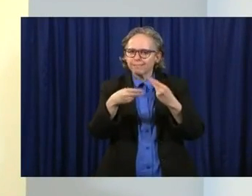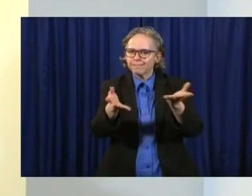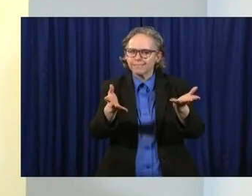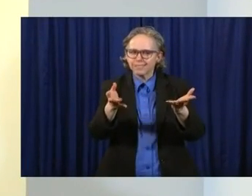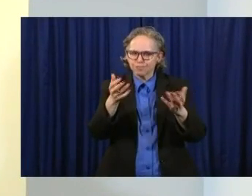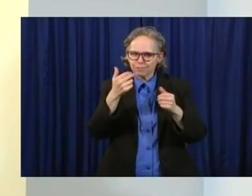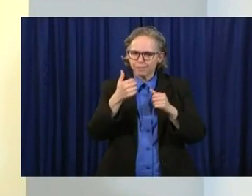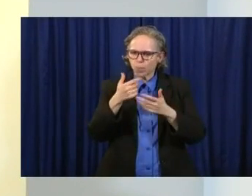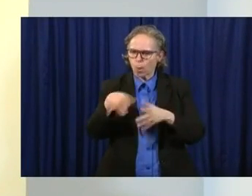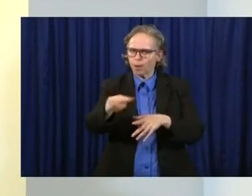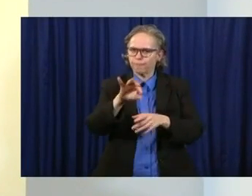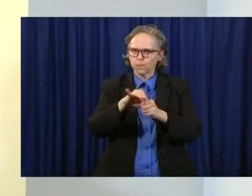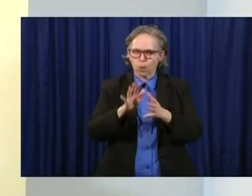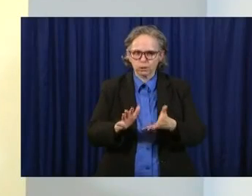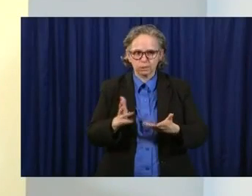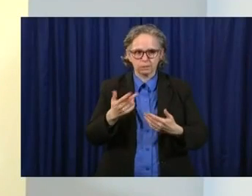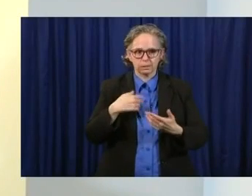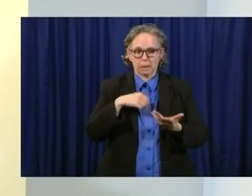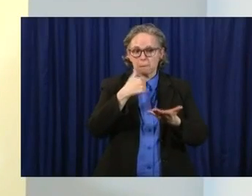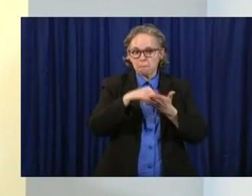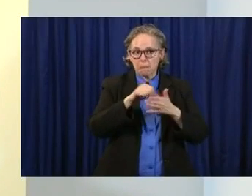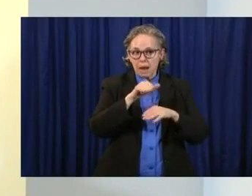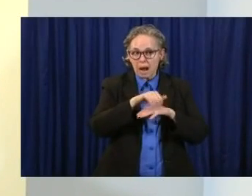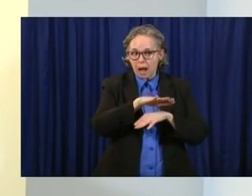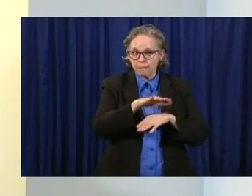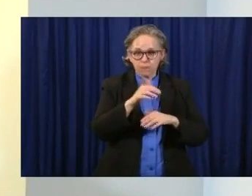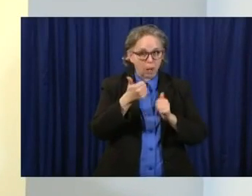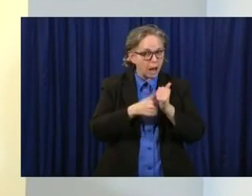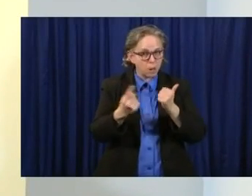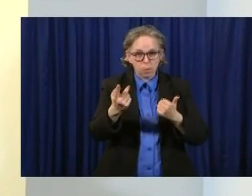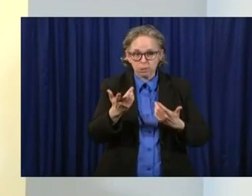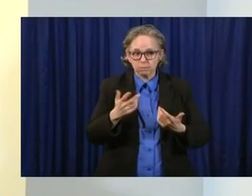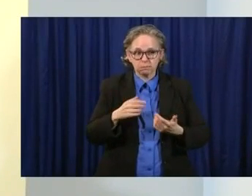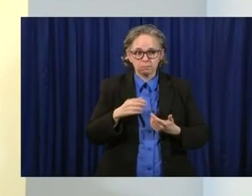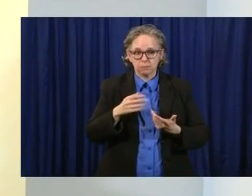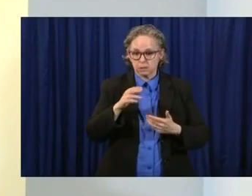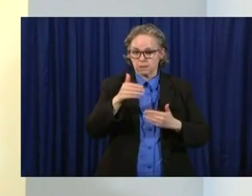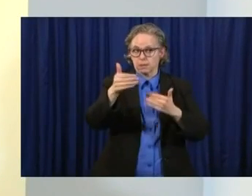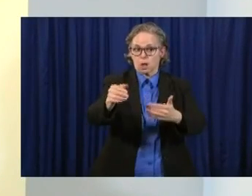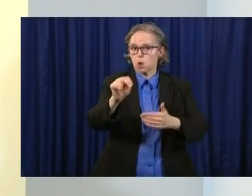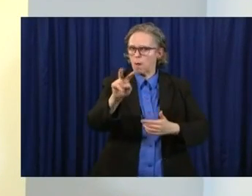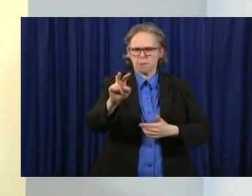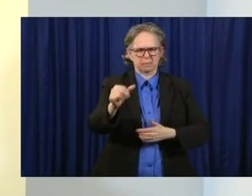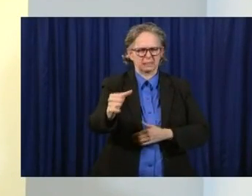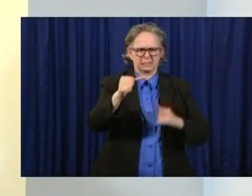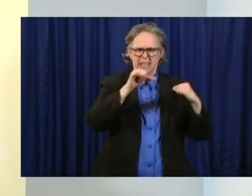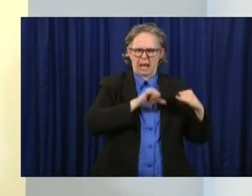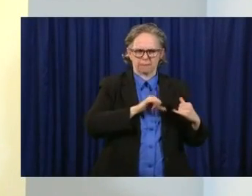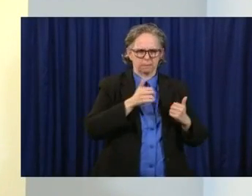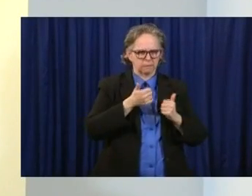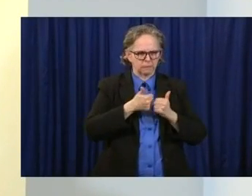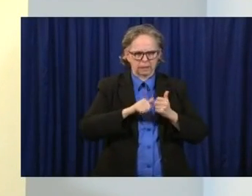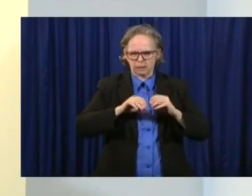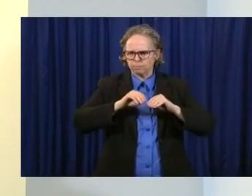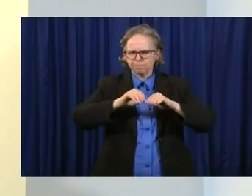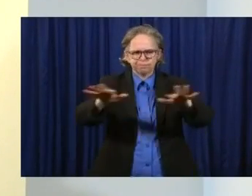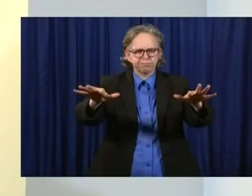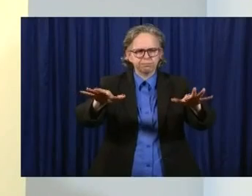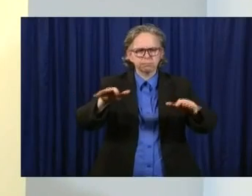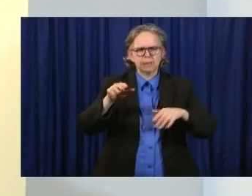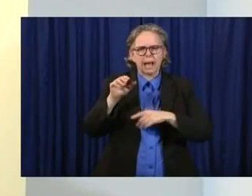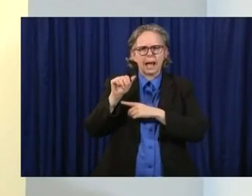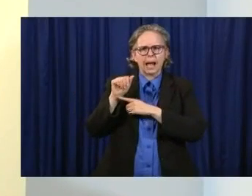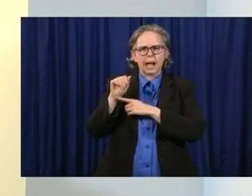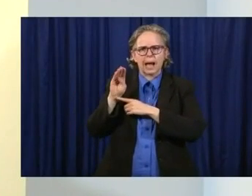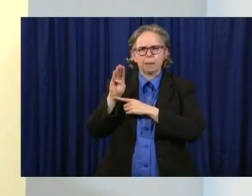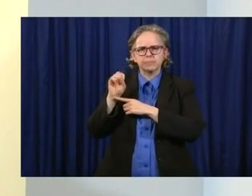have mail-in ballots where everybody this November will be sent an absentee ballot request in the mail. They will be able